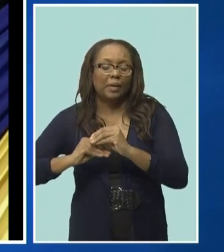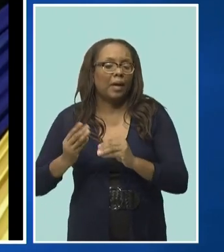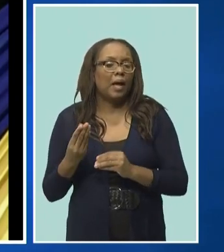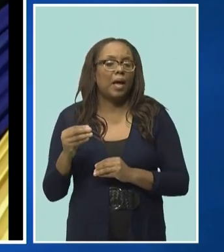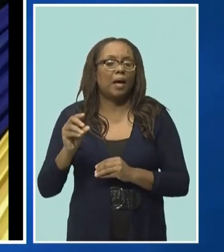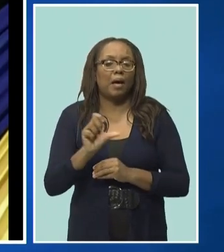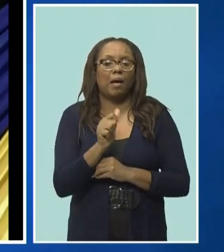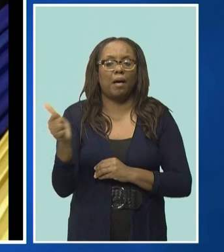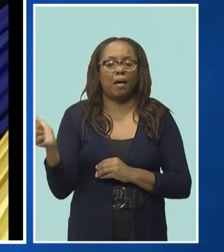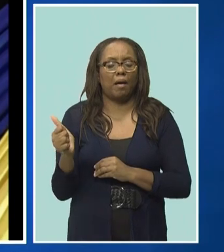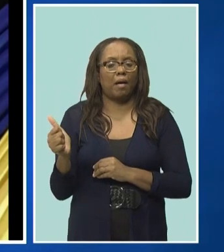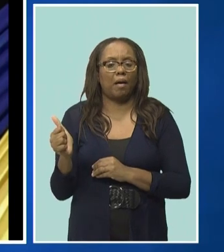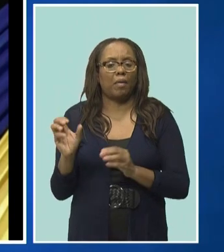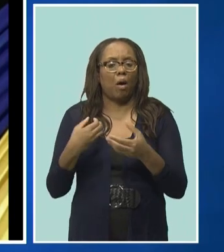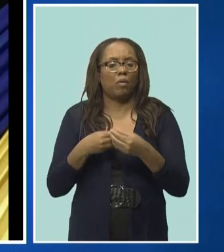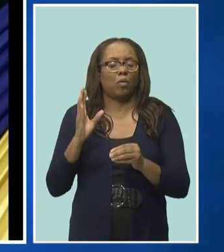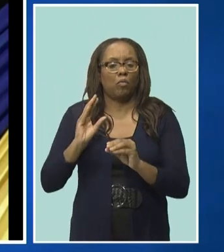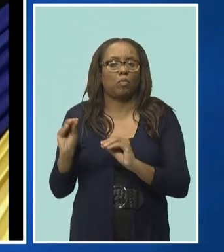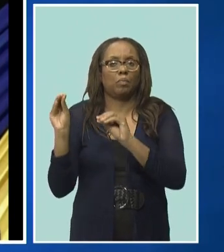as well as other facilities.